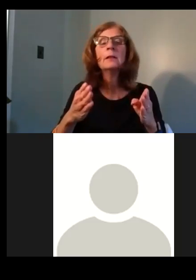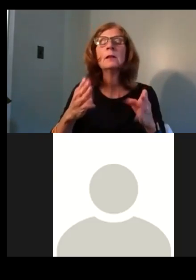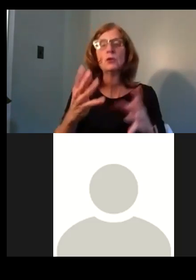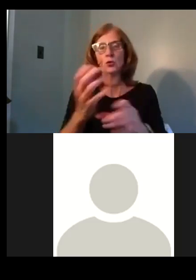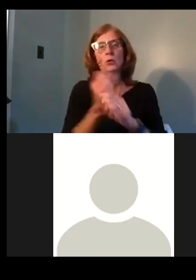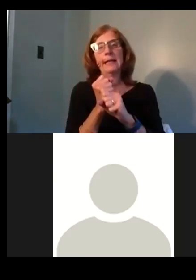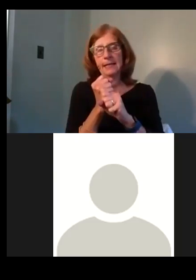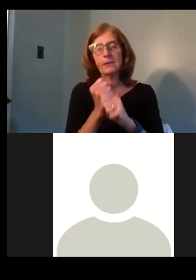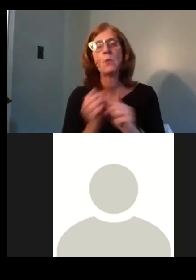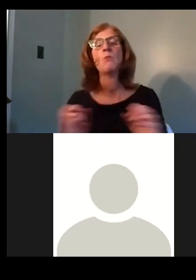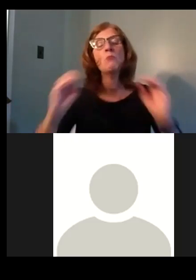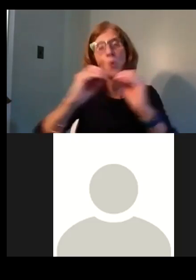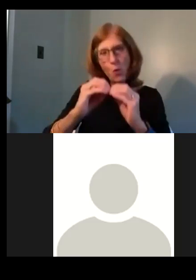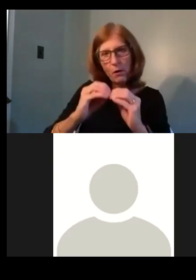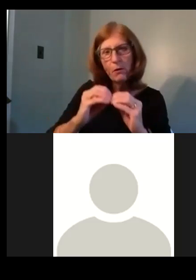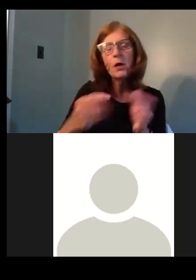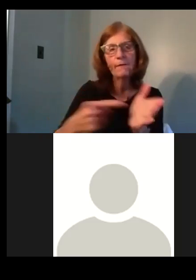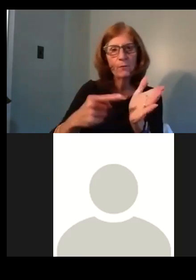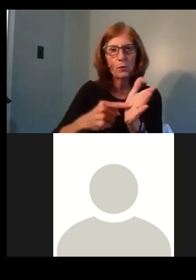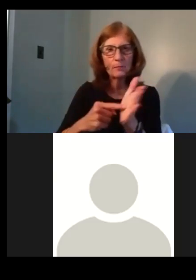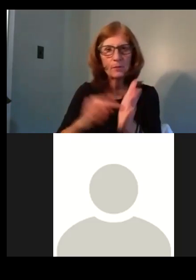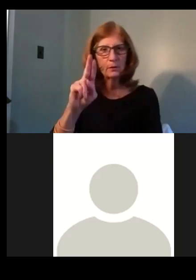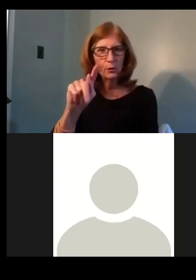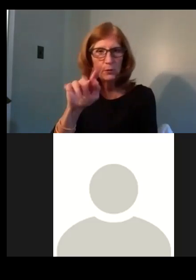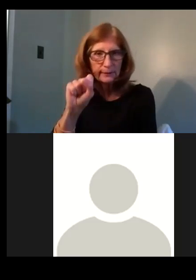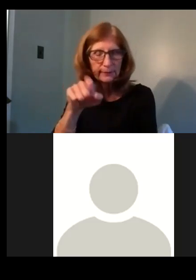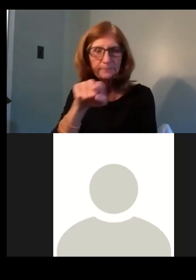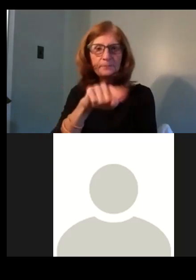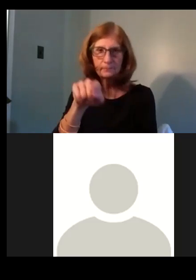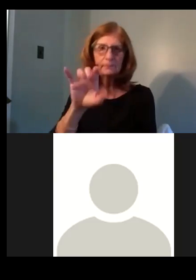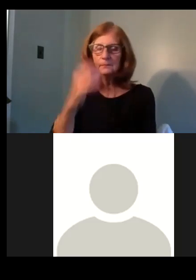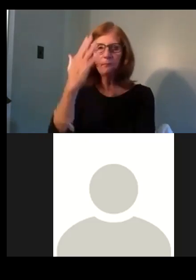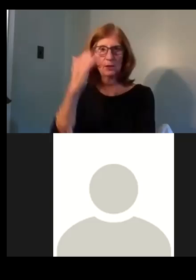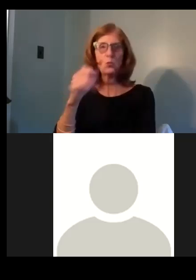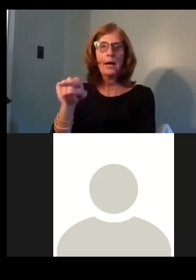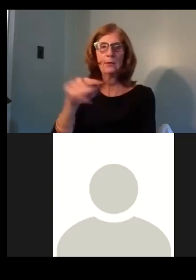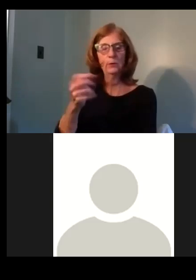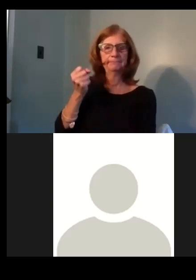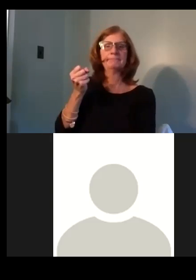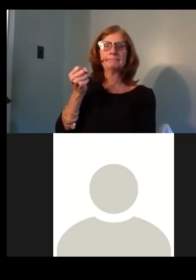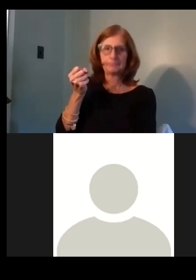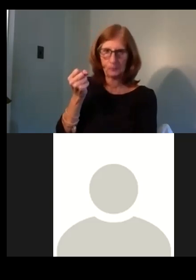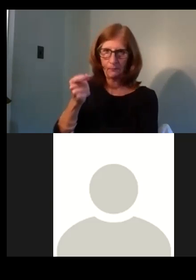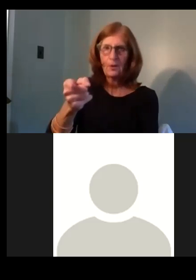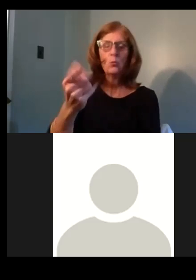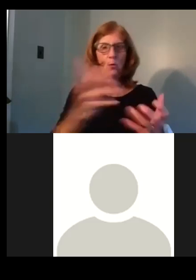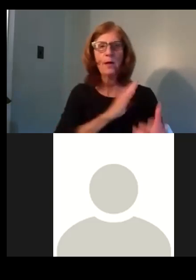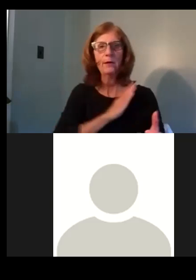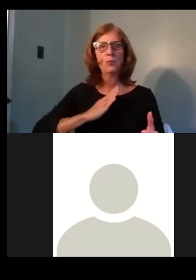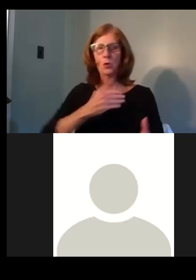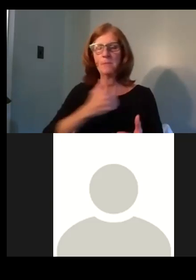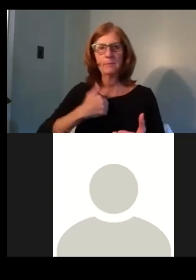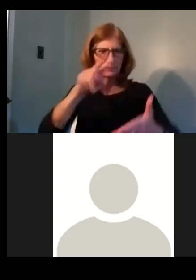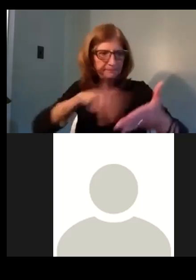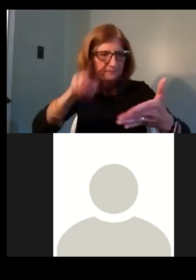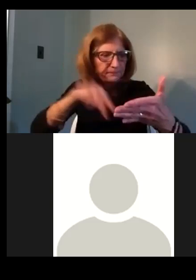number of affordable units. Um, you know, it took, that's why we held this for an additional month is so that board members would have a chance to delve